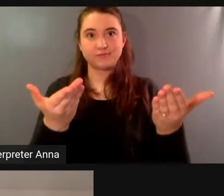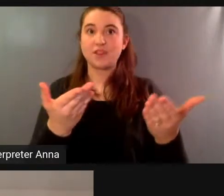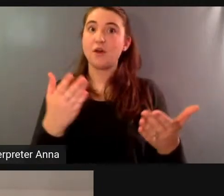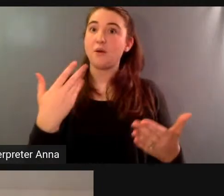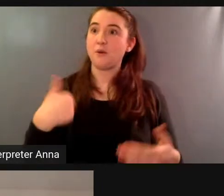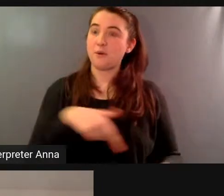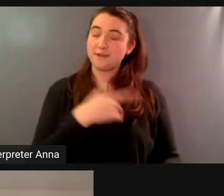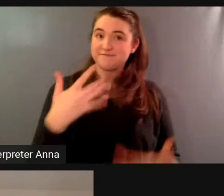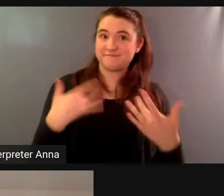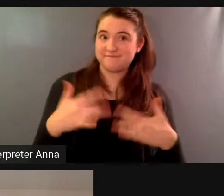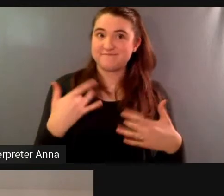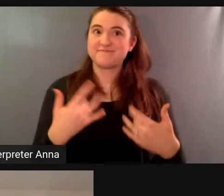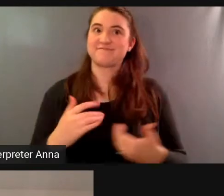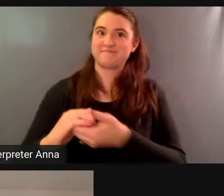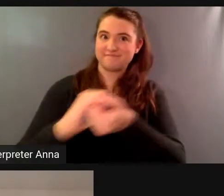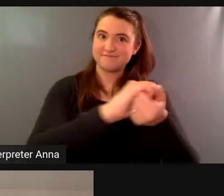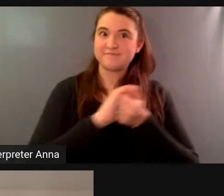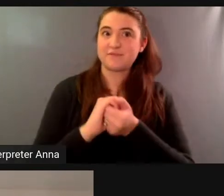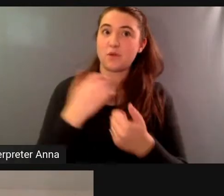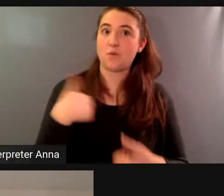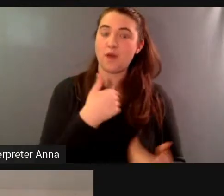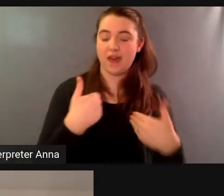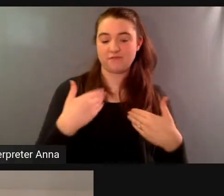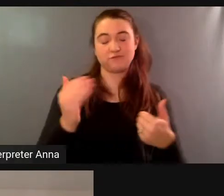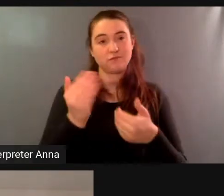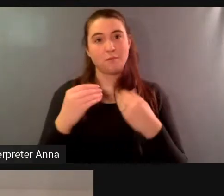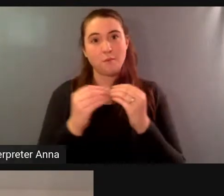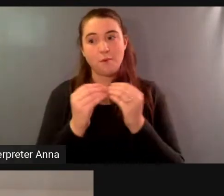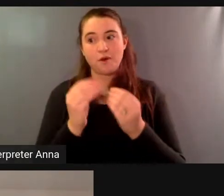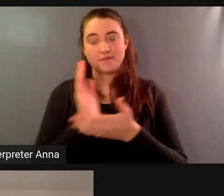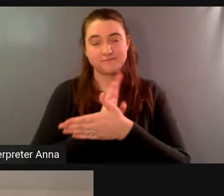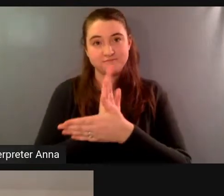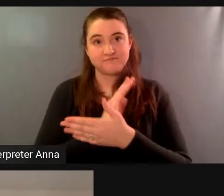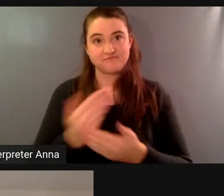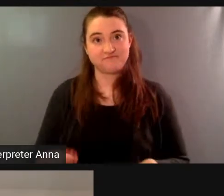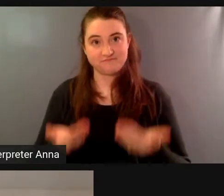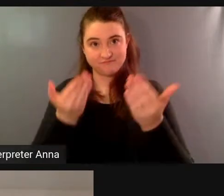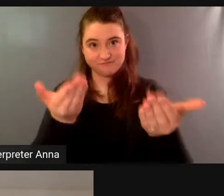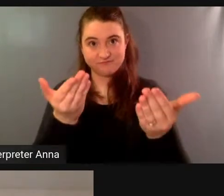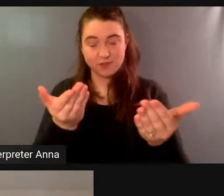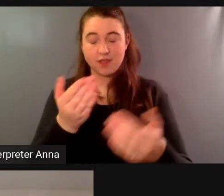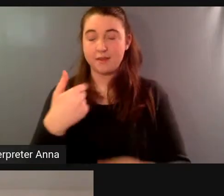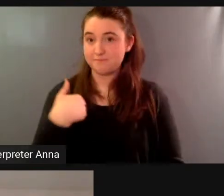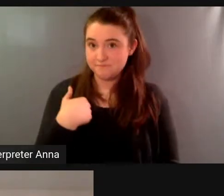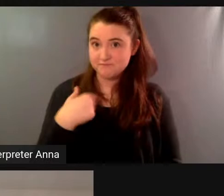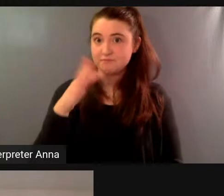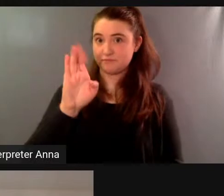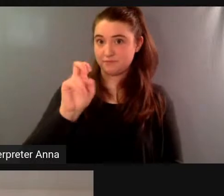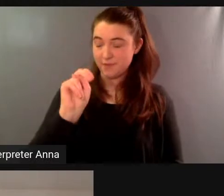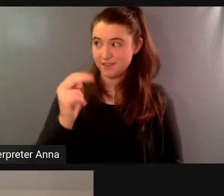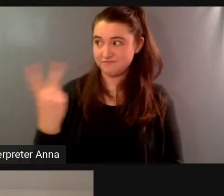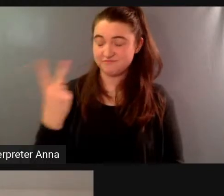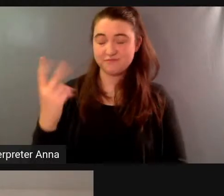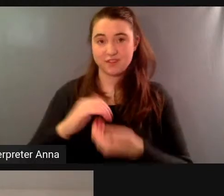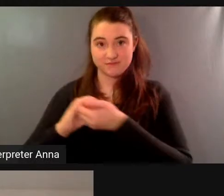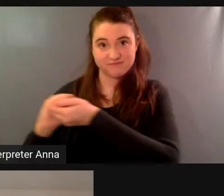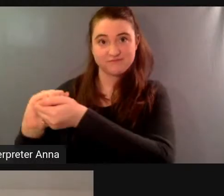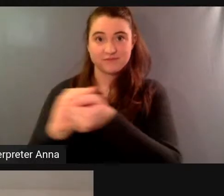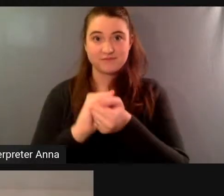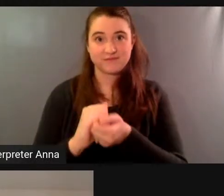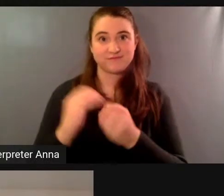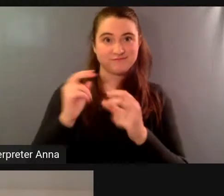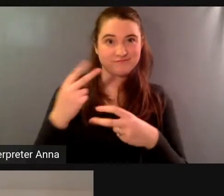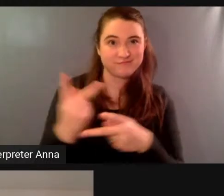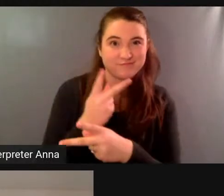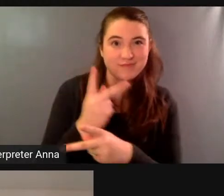have more films to come with camden and we ben and i are going to work on kind of the right timing for for each